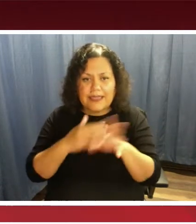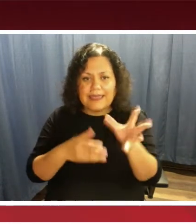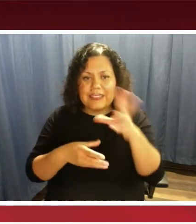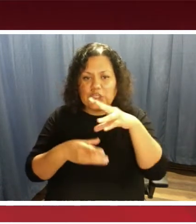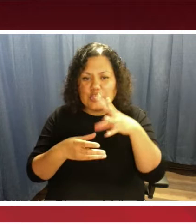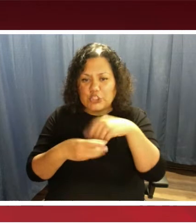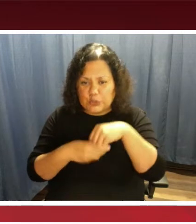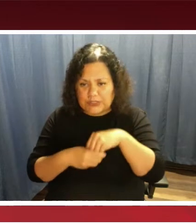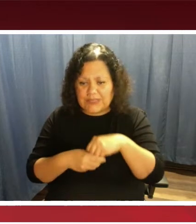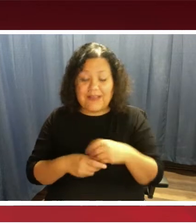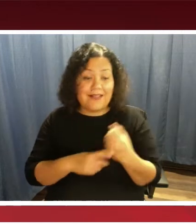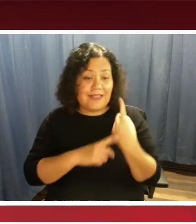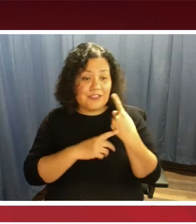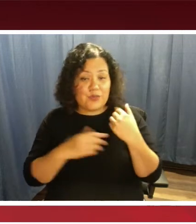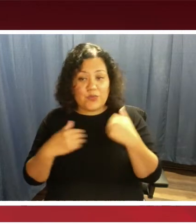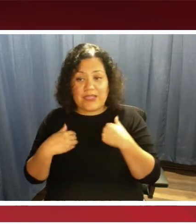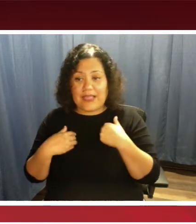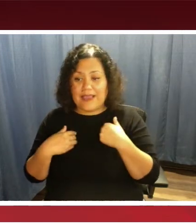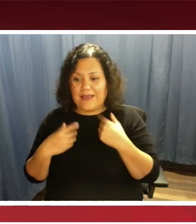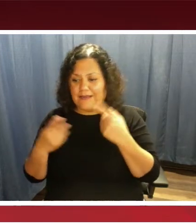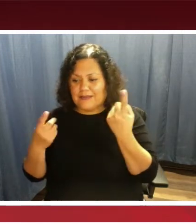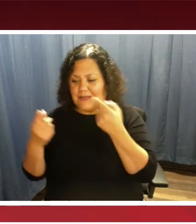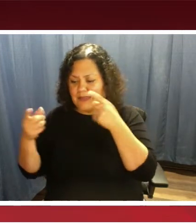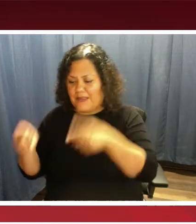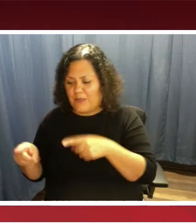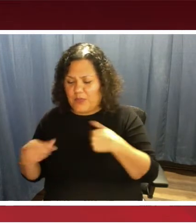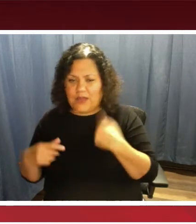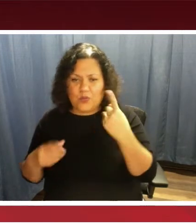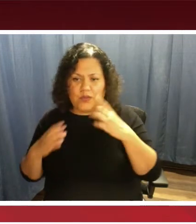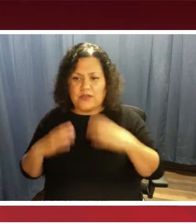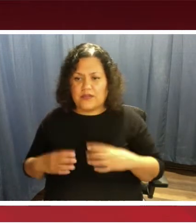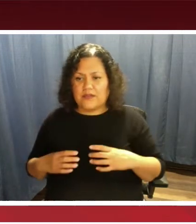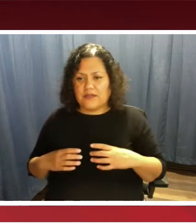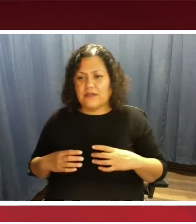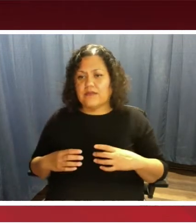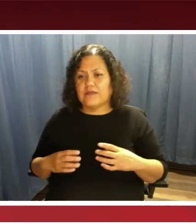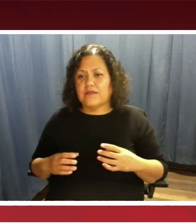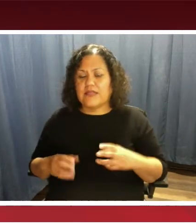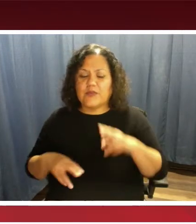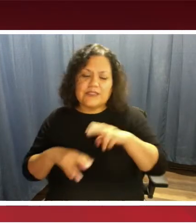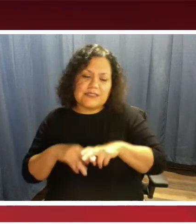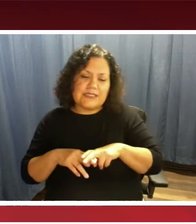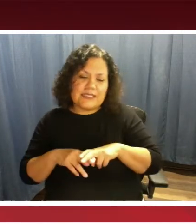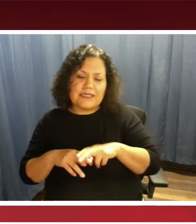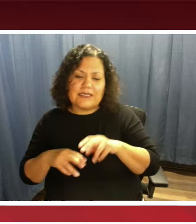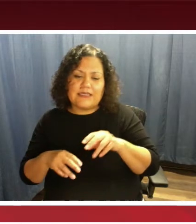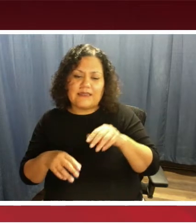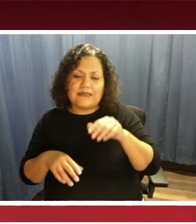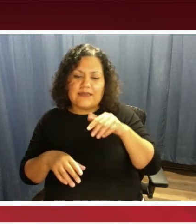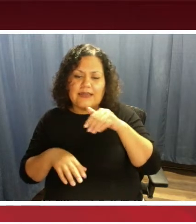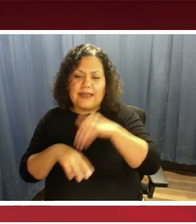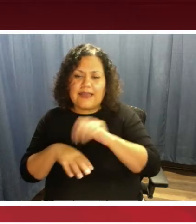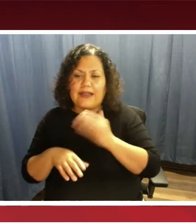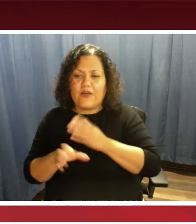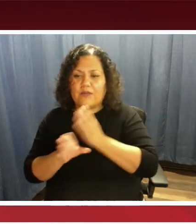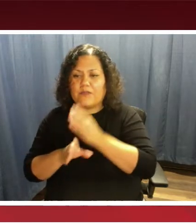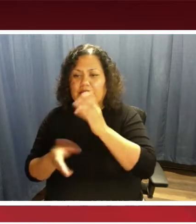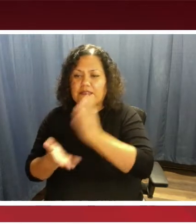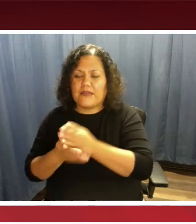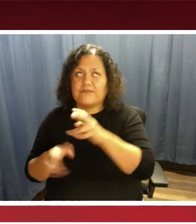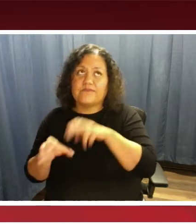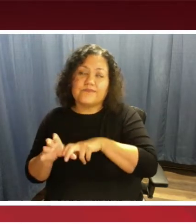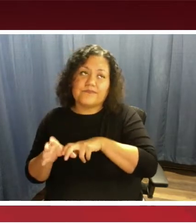last year, we had an incident where we had a customer who was blind sitting at our bus stop, and he waited for a while until